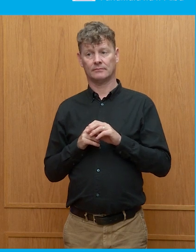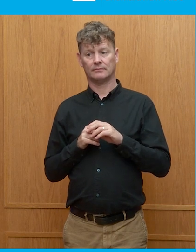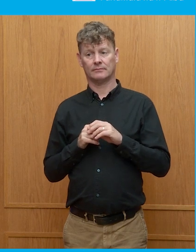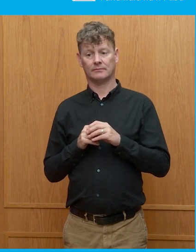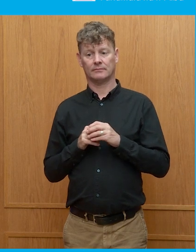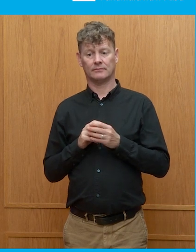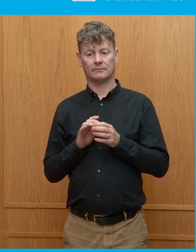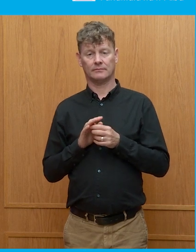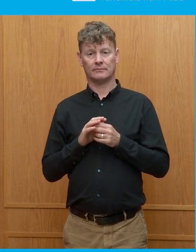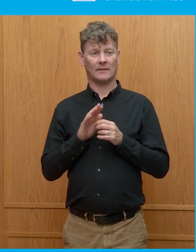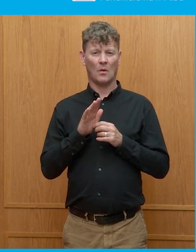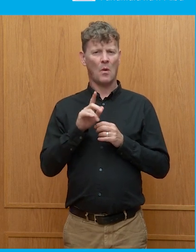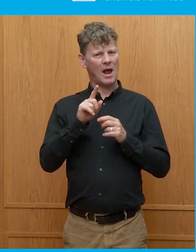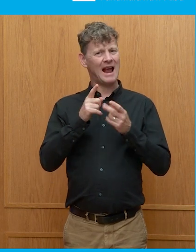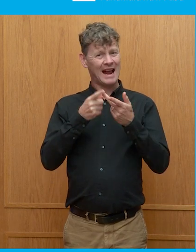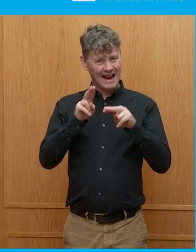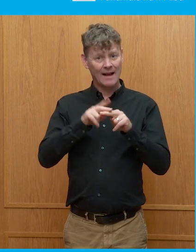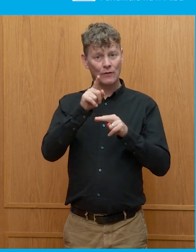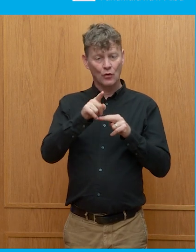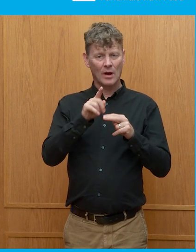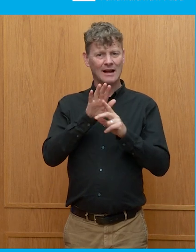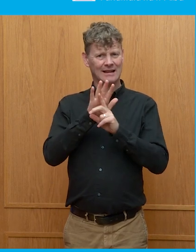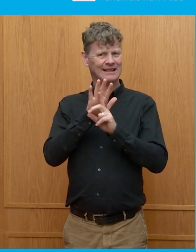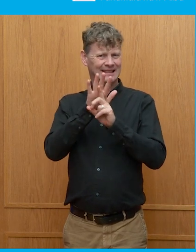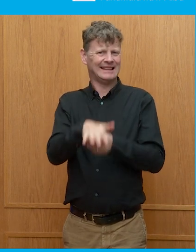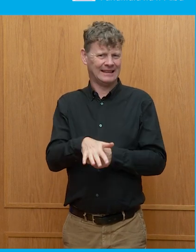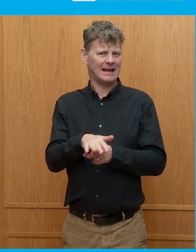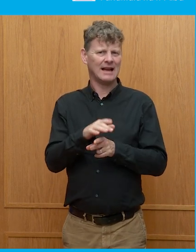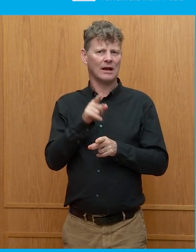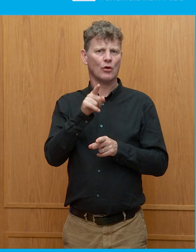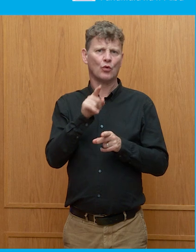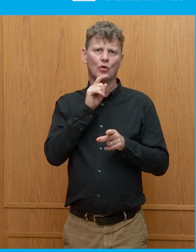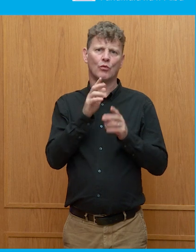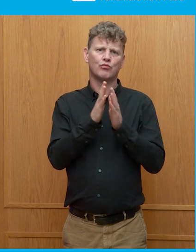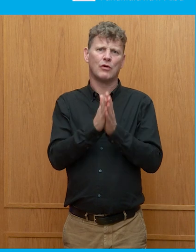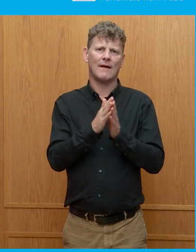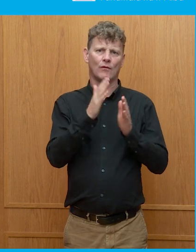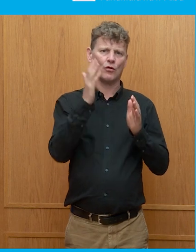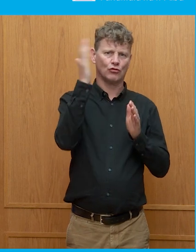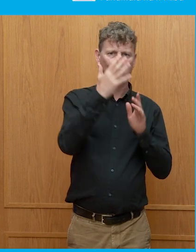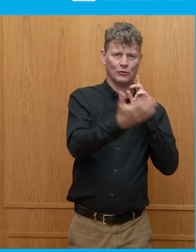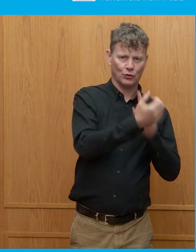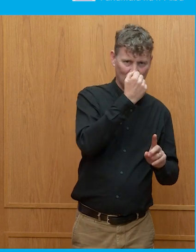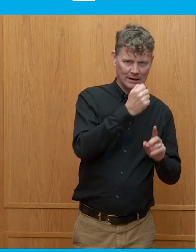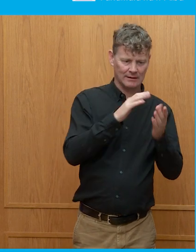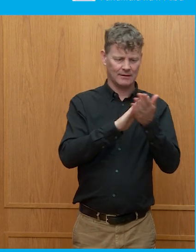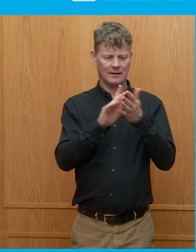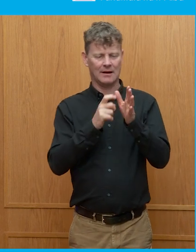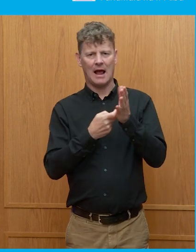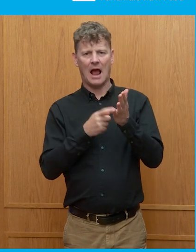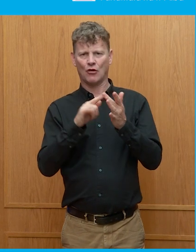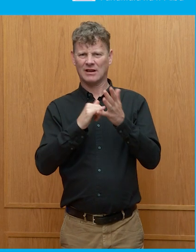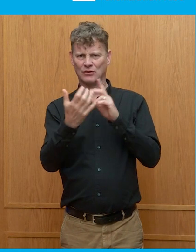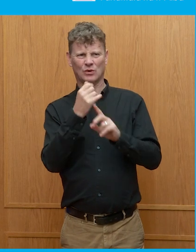that Kamala wins, they are actually a dictator. Because that is the difference between these two candidates on foreign policy.